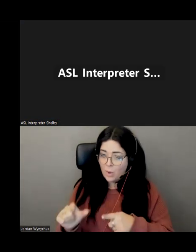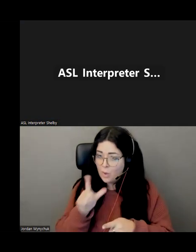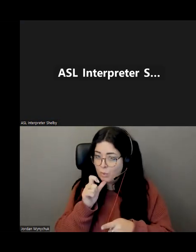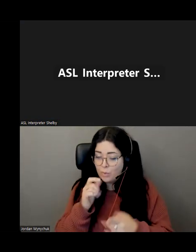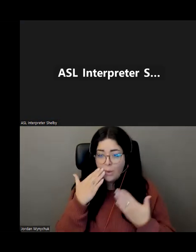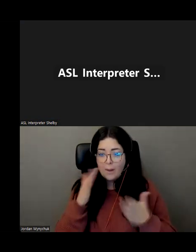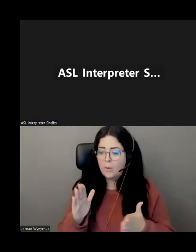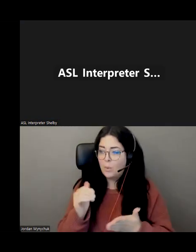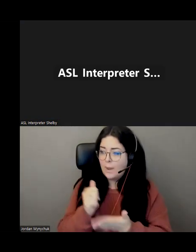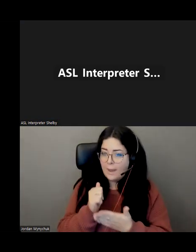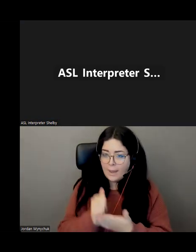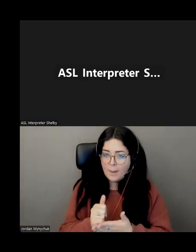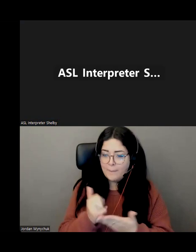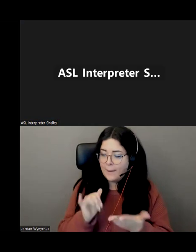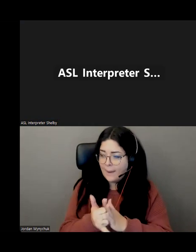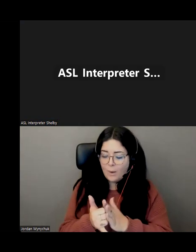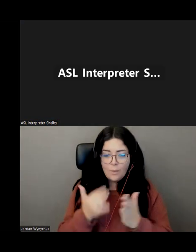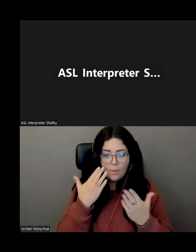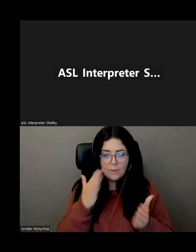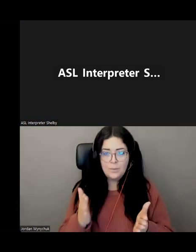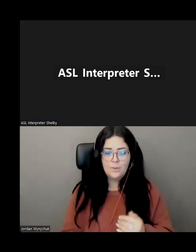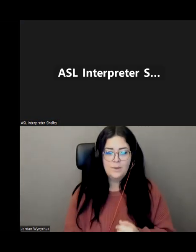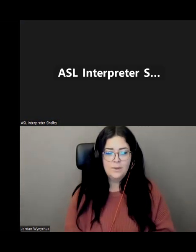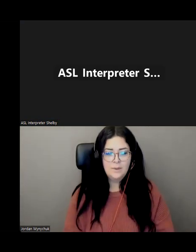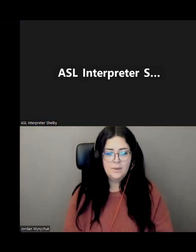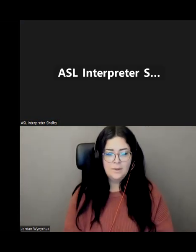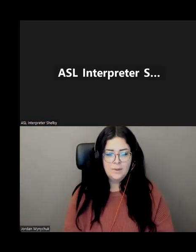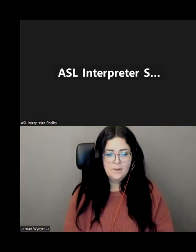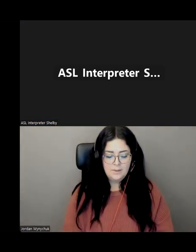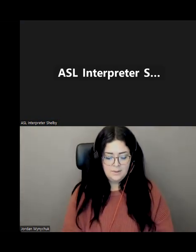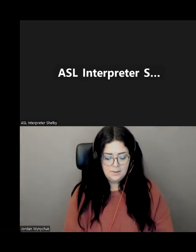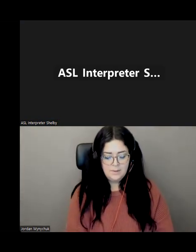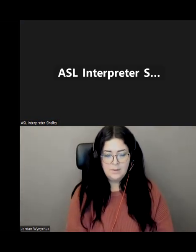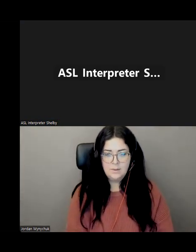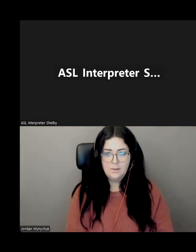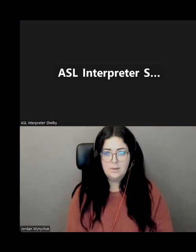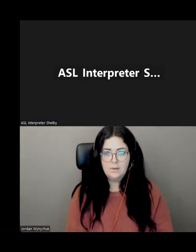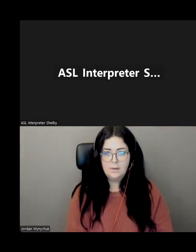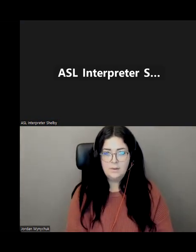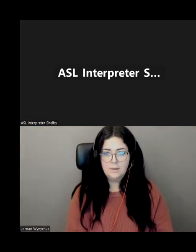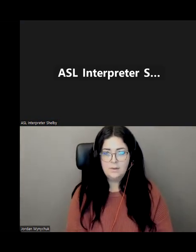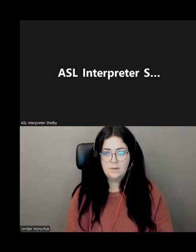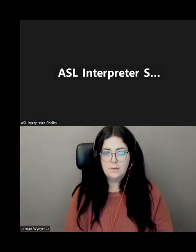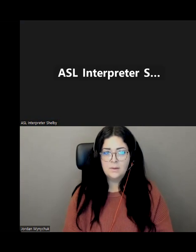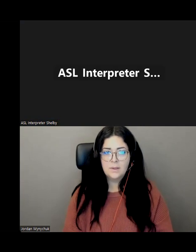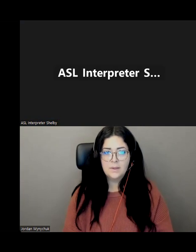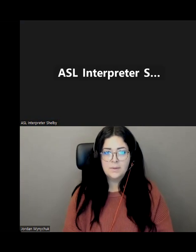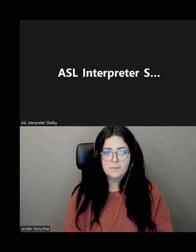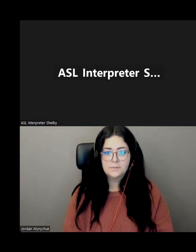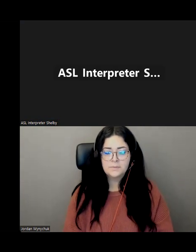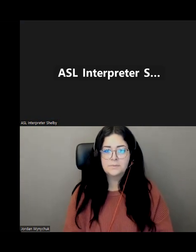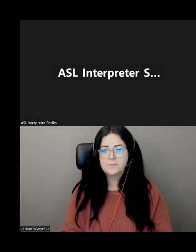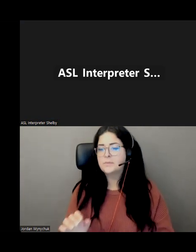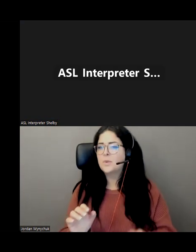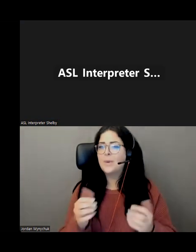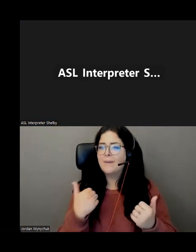how to get the help you need when you need it um speak about it there's devices that are out there there's